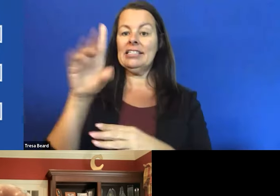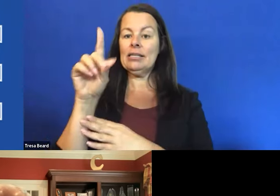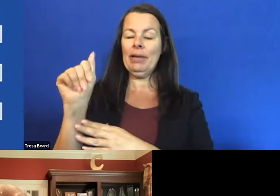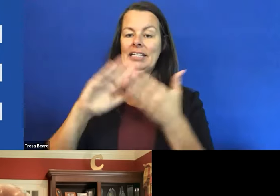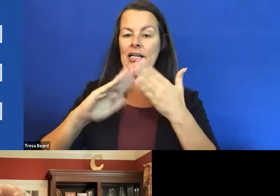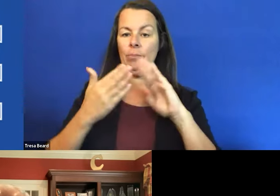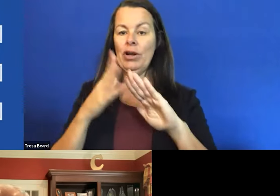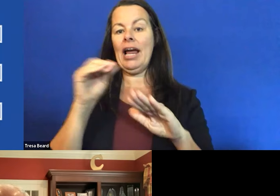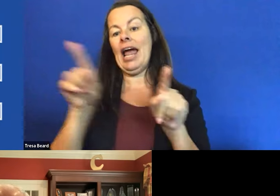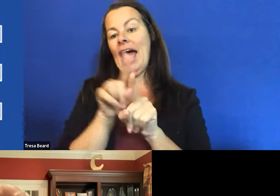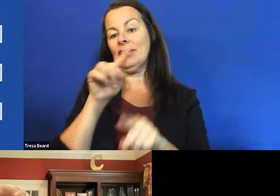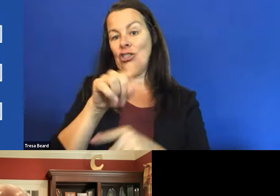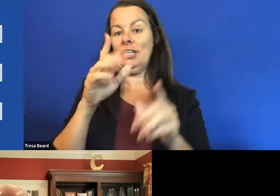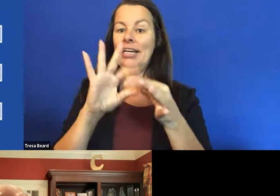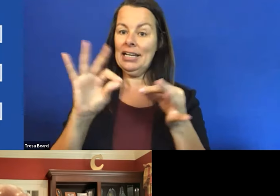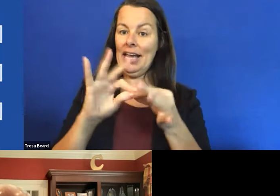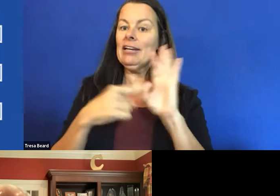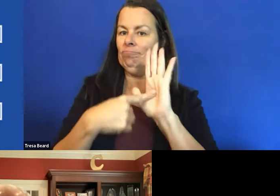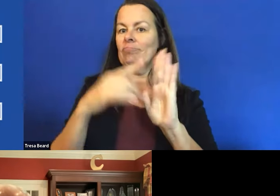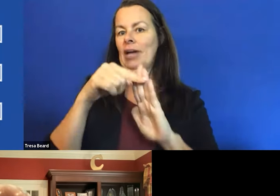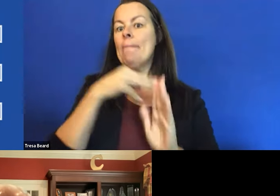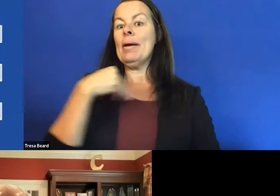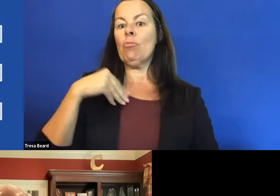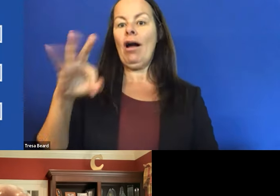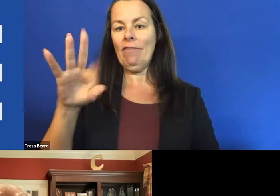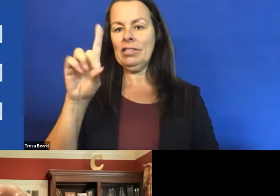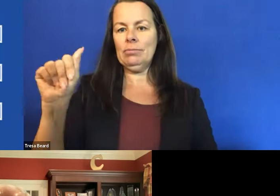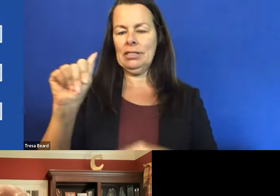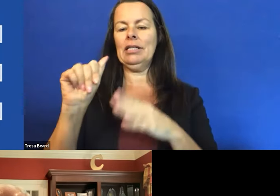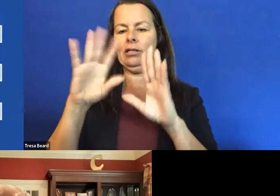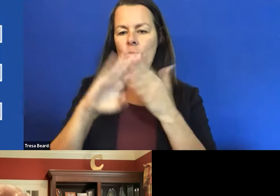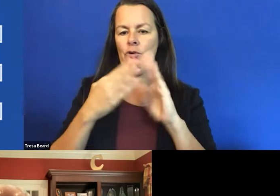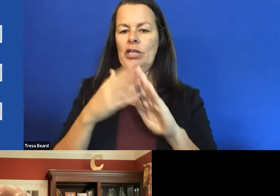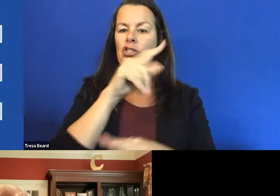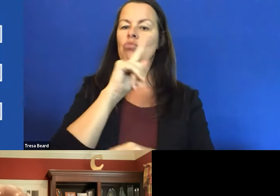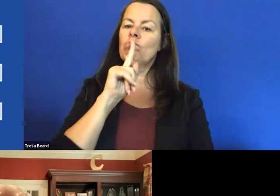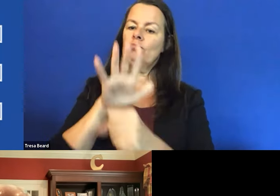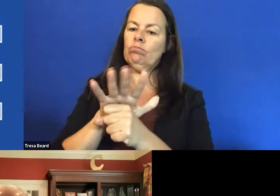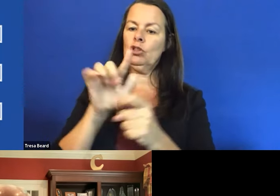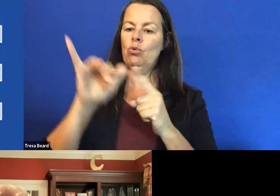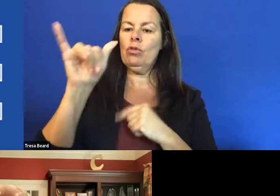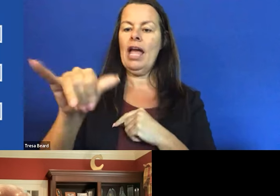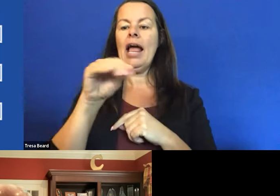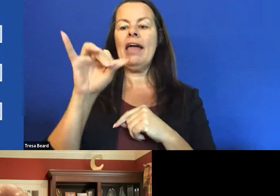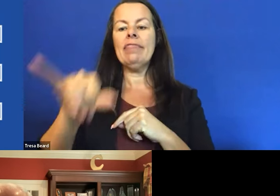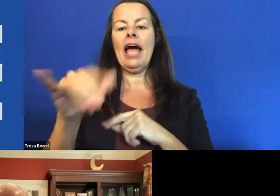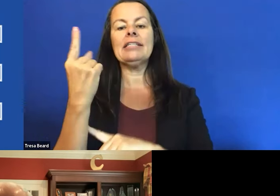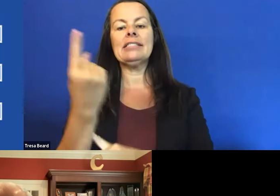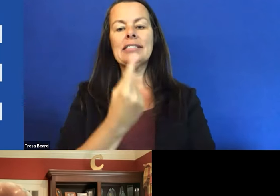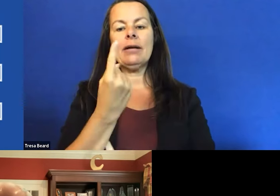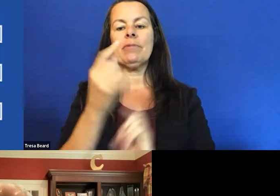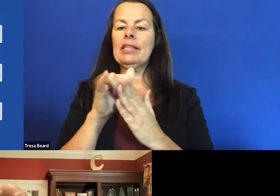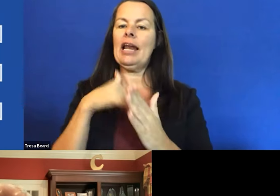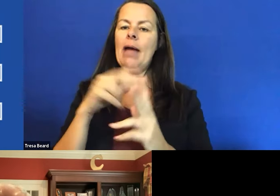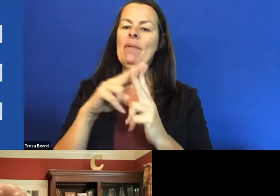of the disability community, she's very committed to accessibility, which is something that, you know, I'm very